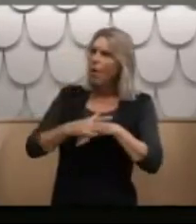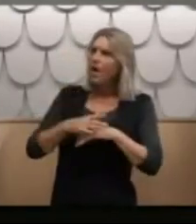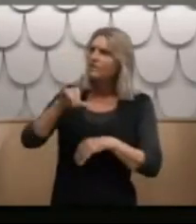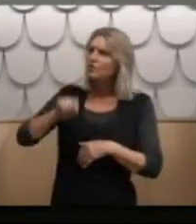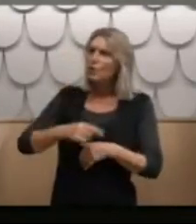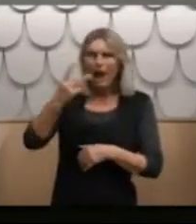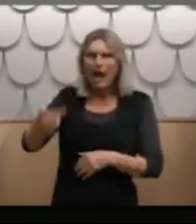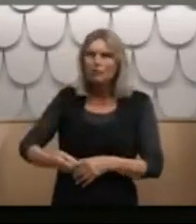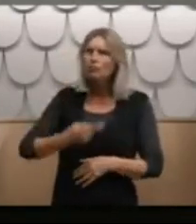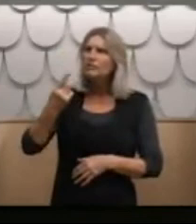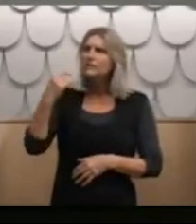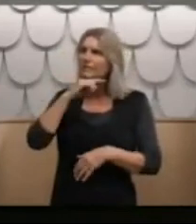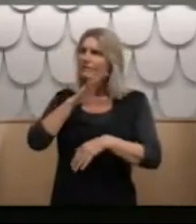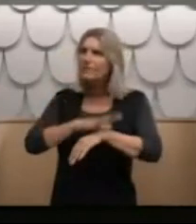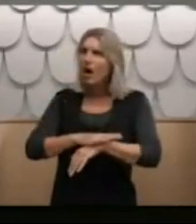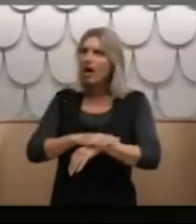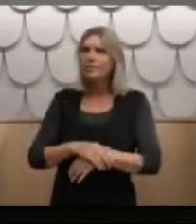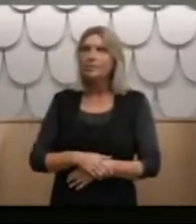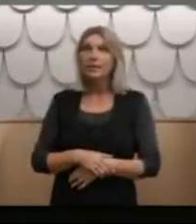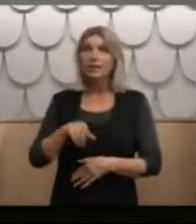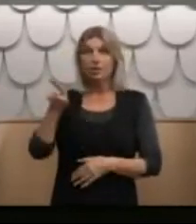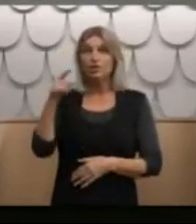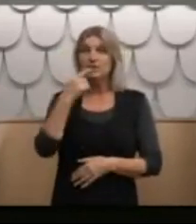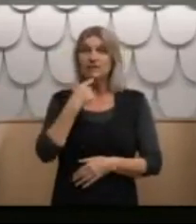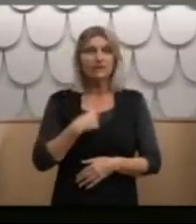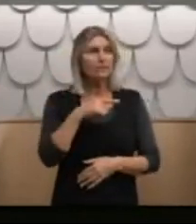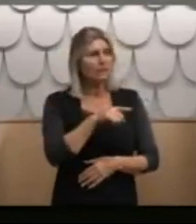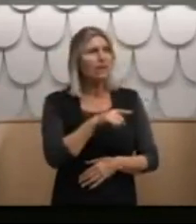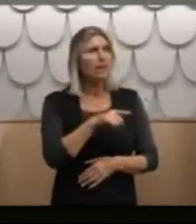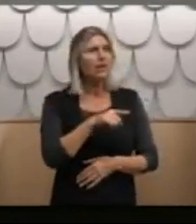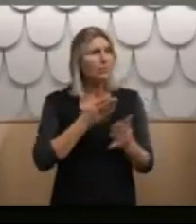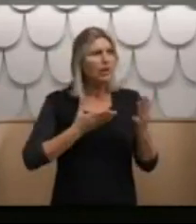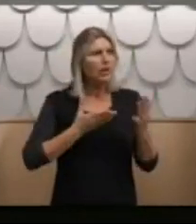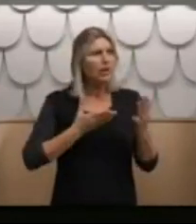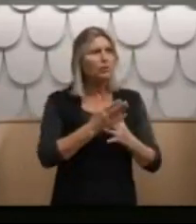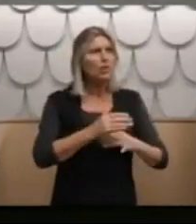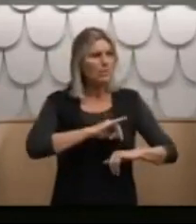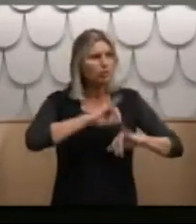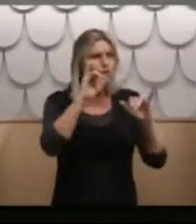I forget what she said to me. I've been through so much trauma. It's difficult to recall everything that happened to me.